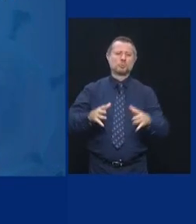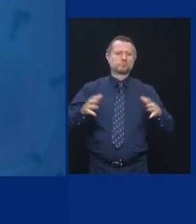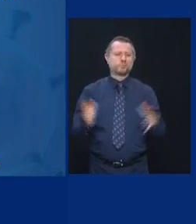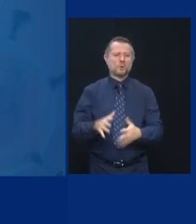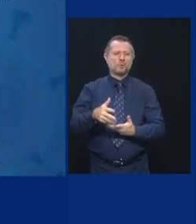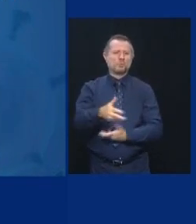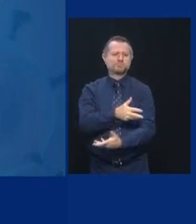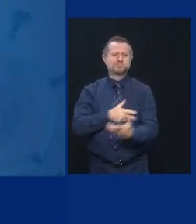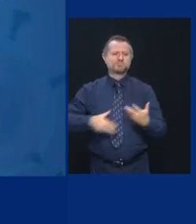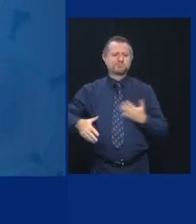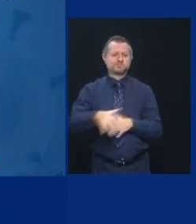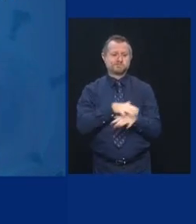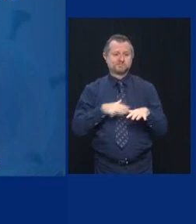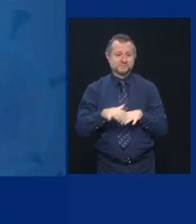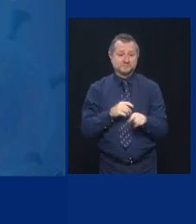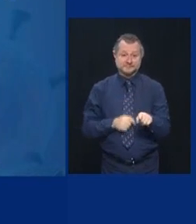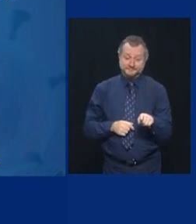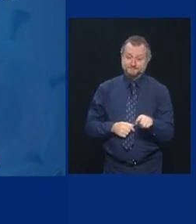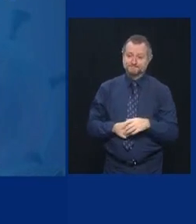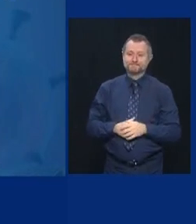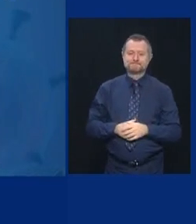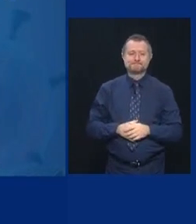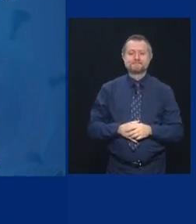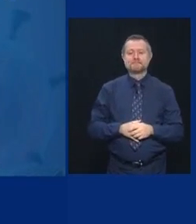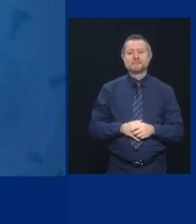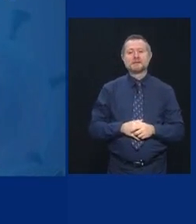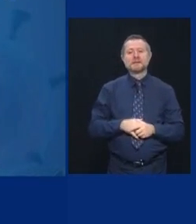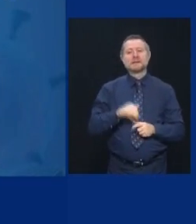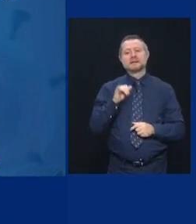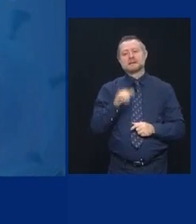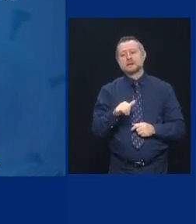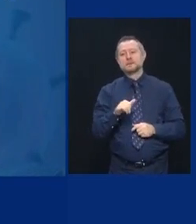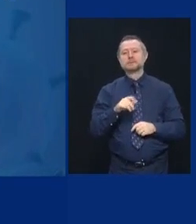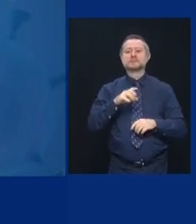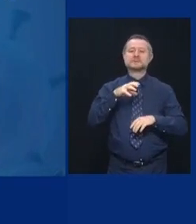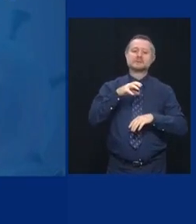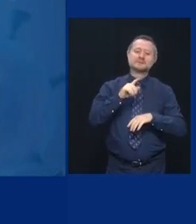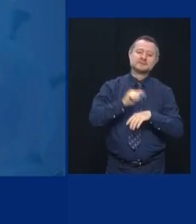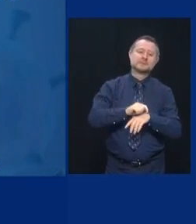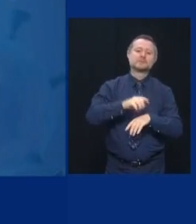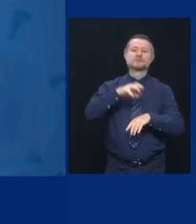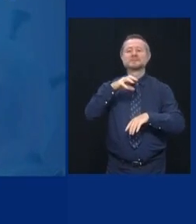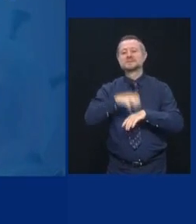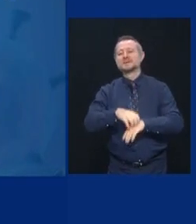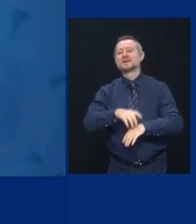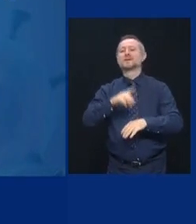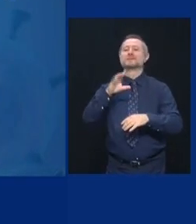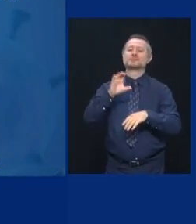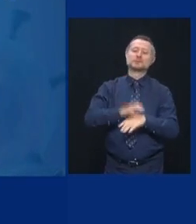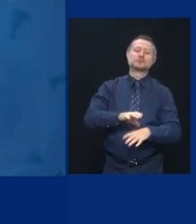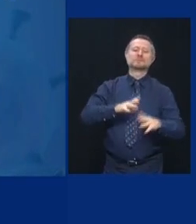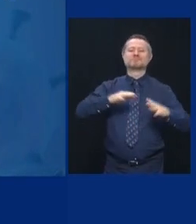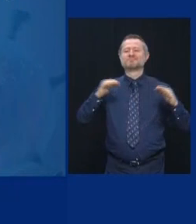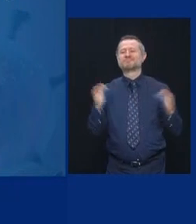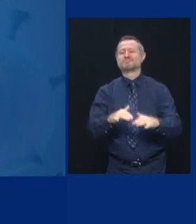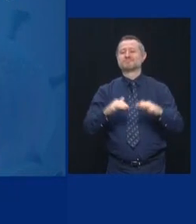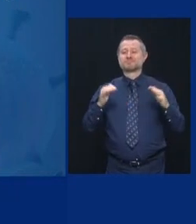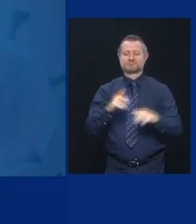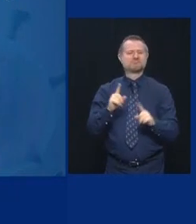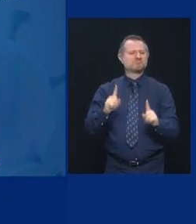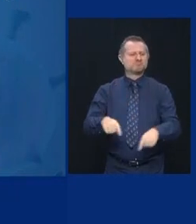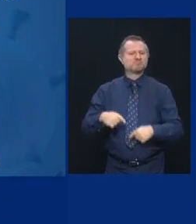with religious institutions in these communities for weeks.